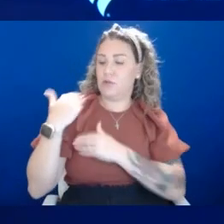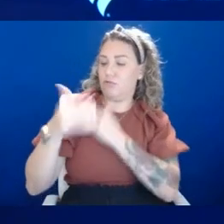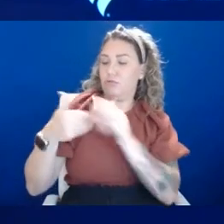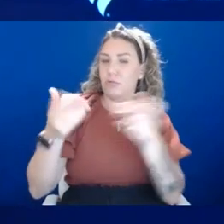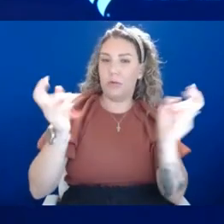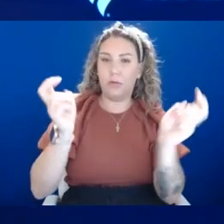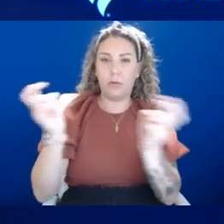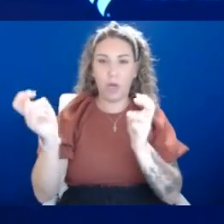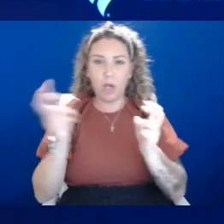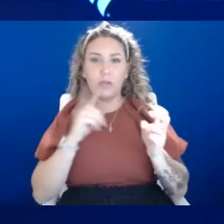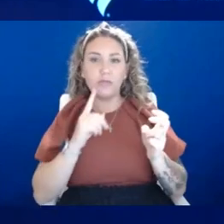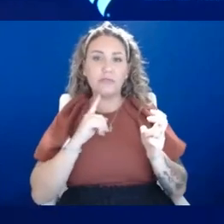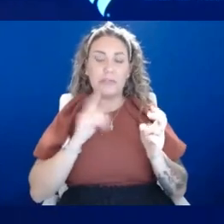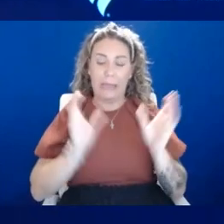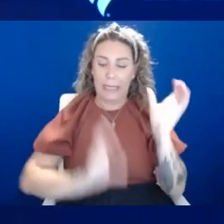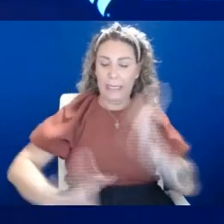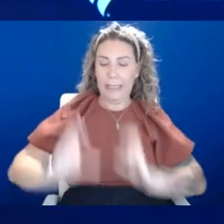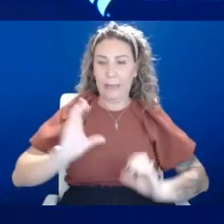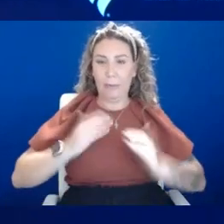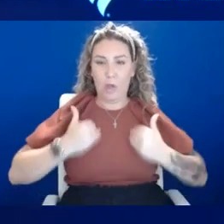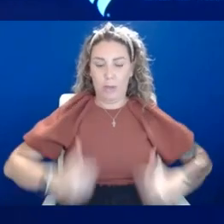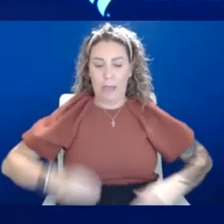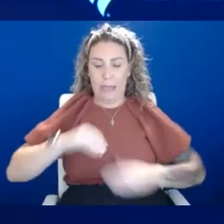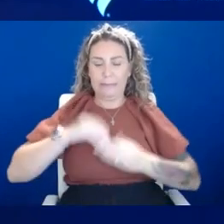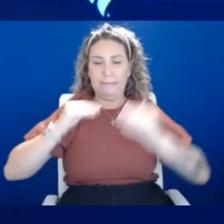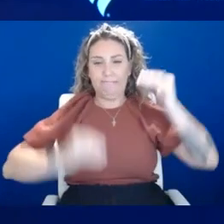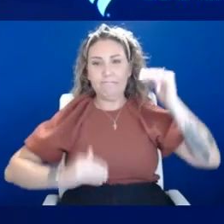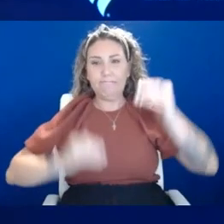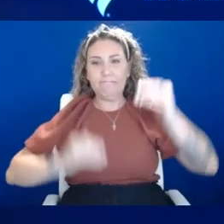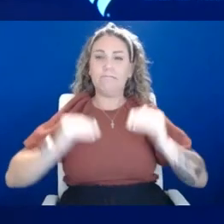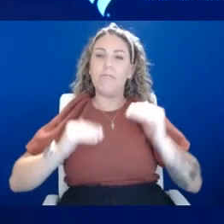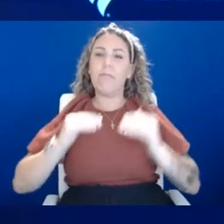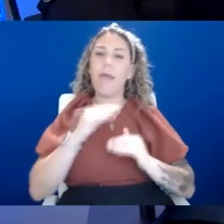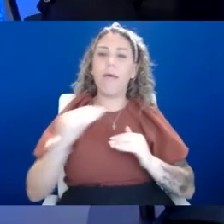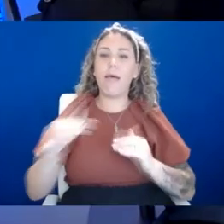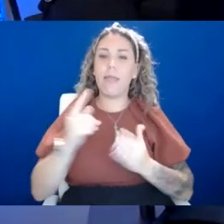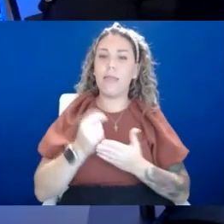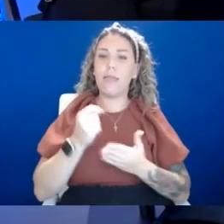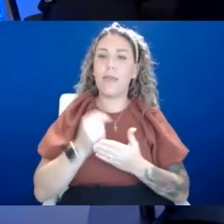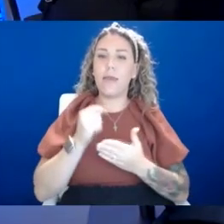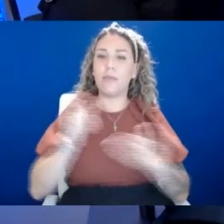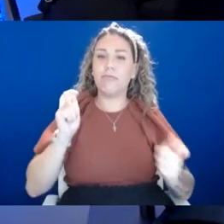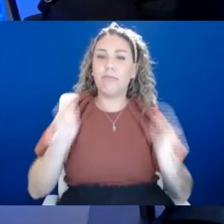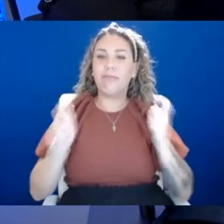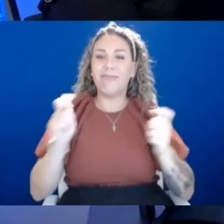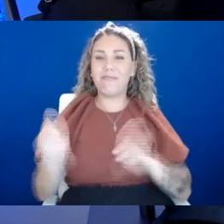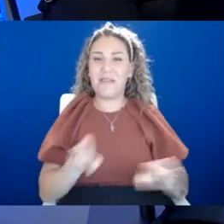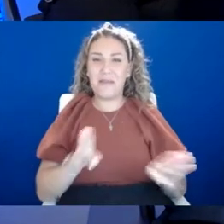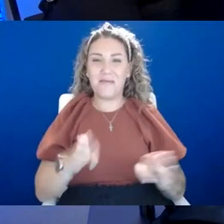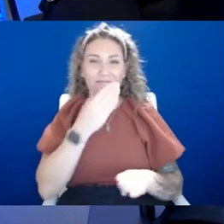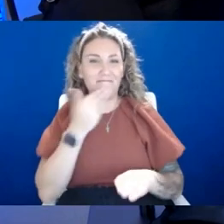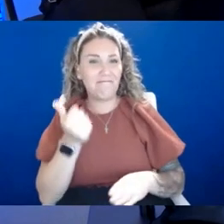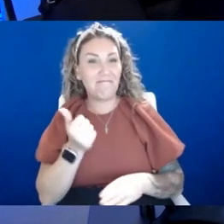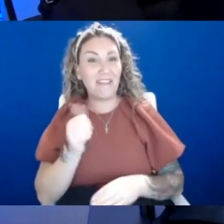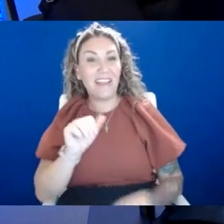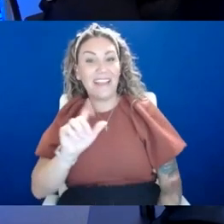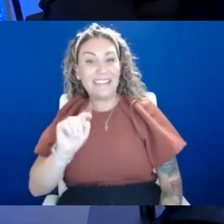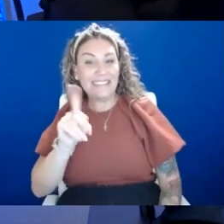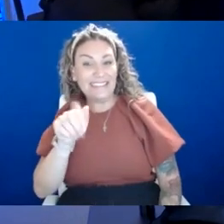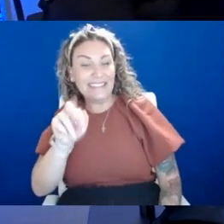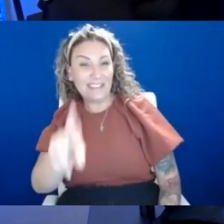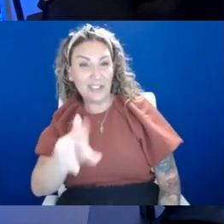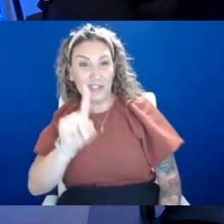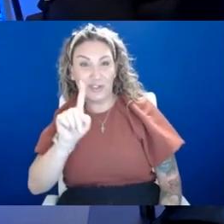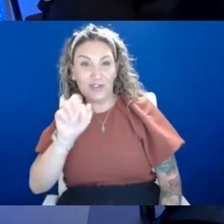chemical imbalances or other things. But therapy, as far as modifying behavior is the best way. All right. Tyler, uh, Drage, Drage, right? I got it. Okay.